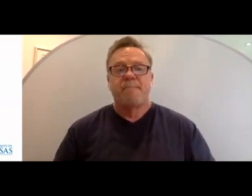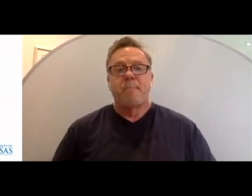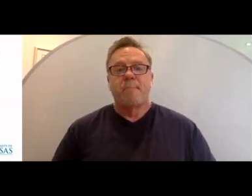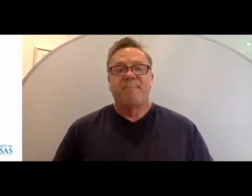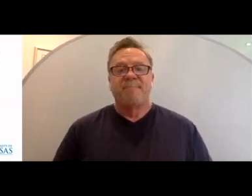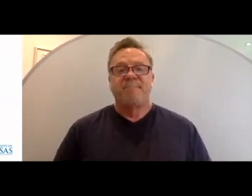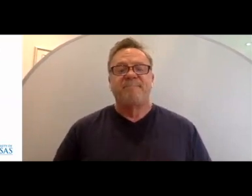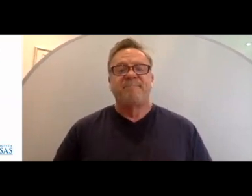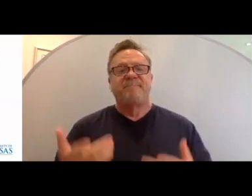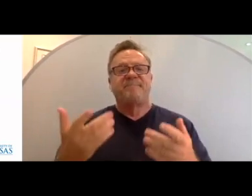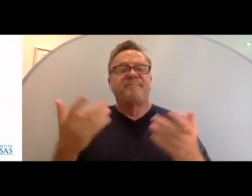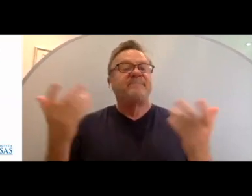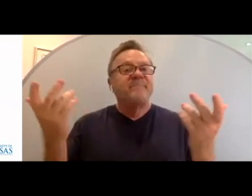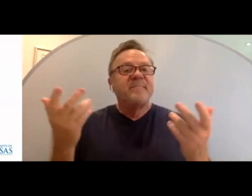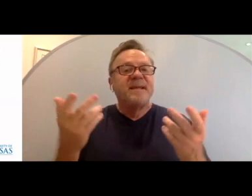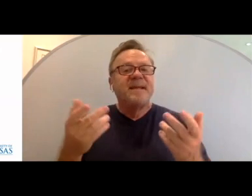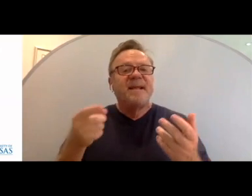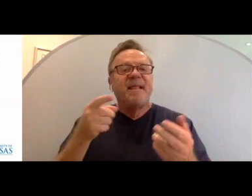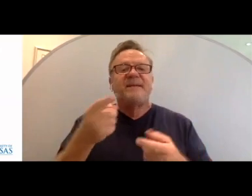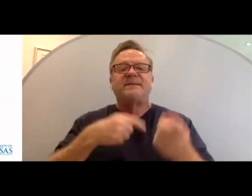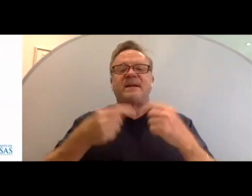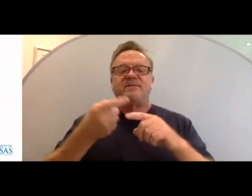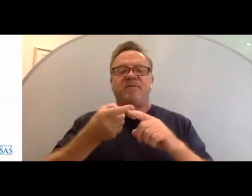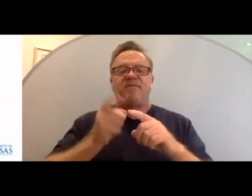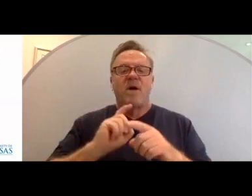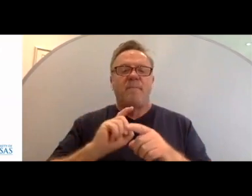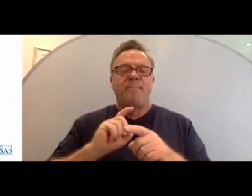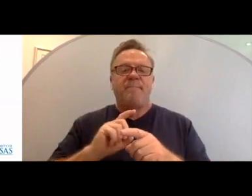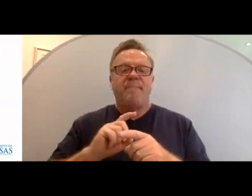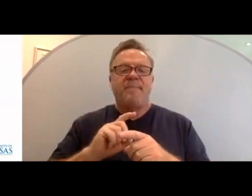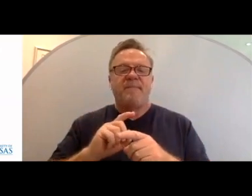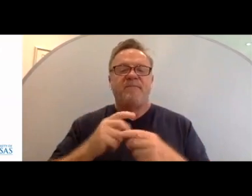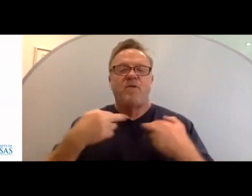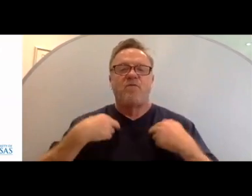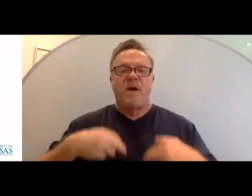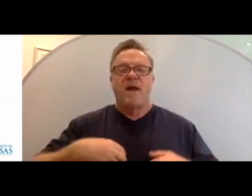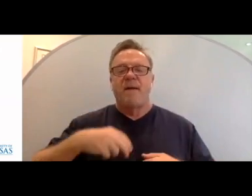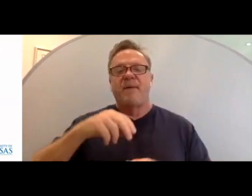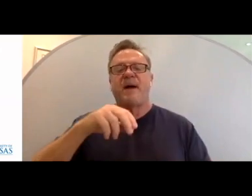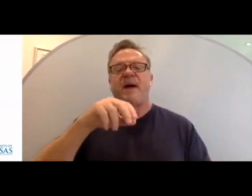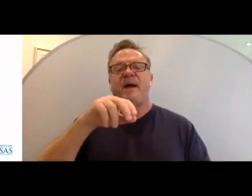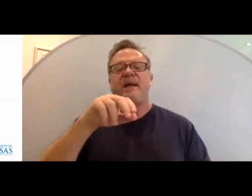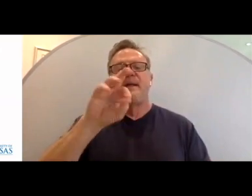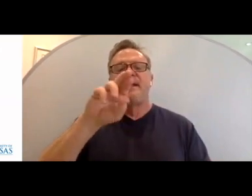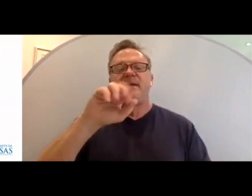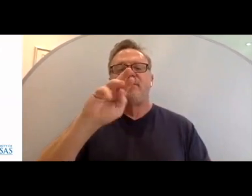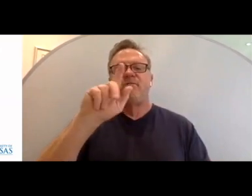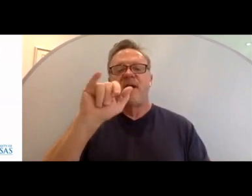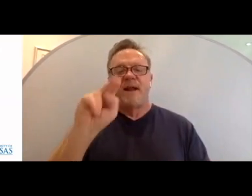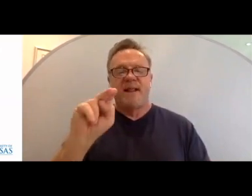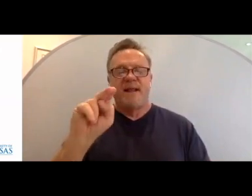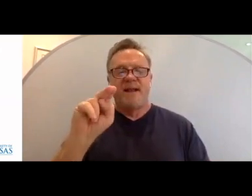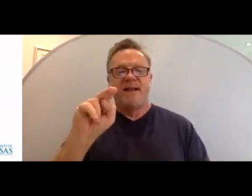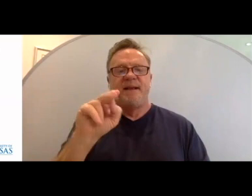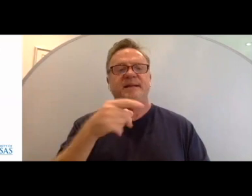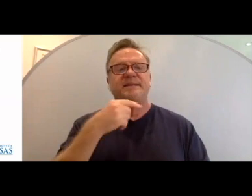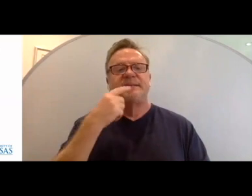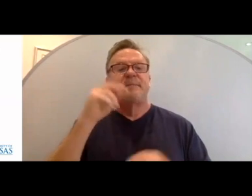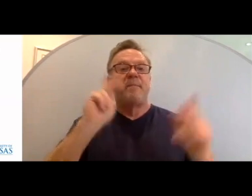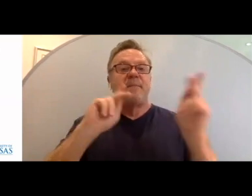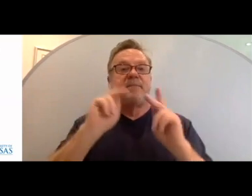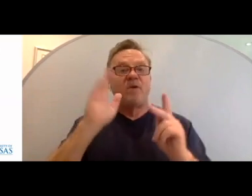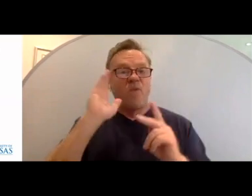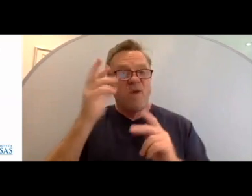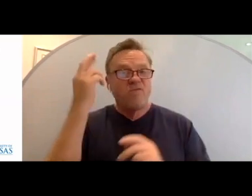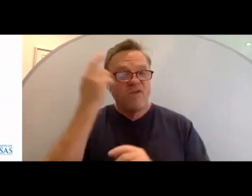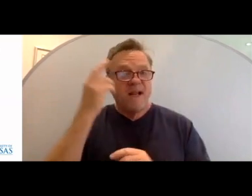Which is that, and this comes from Rabbi Joshua Franklin, who says, you know, people are